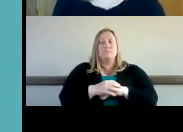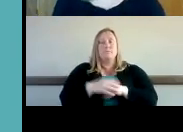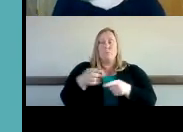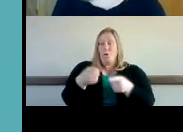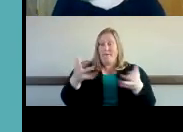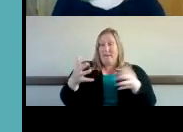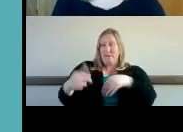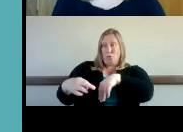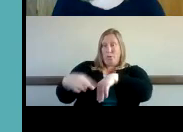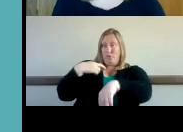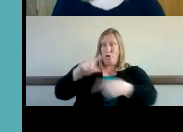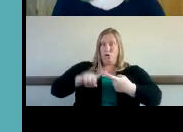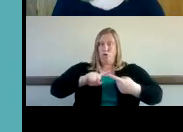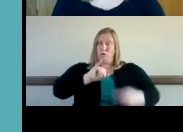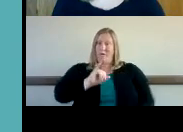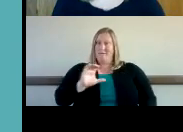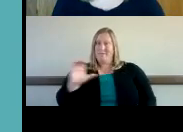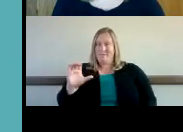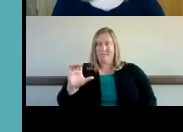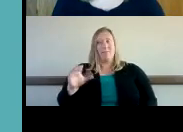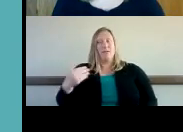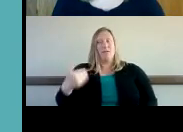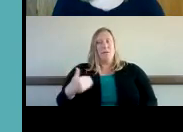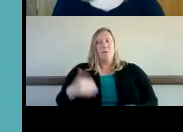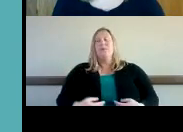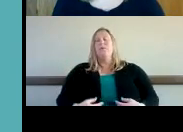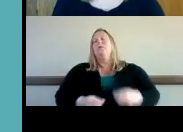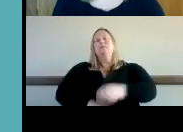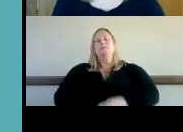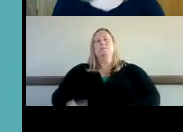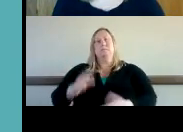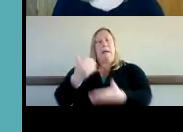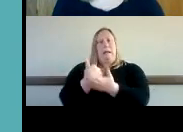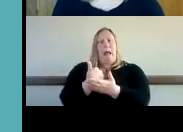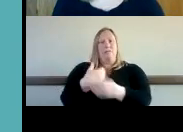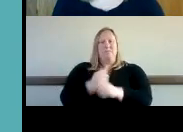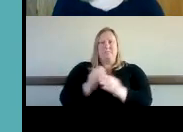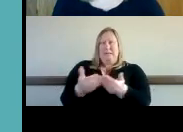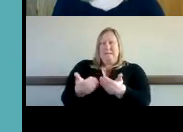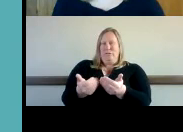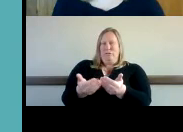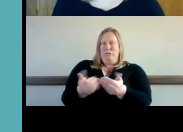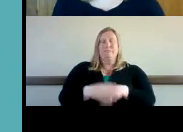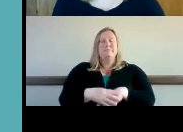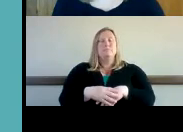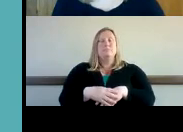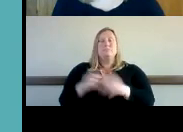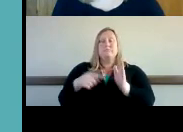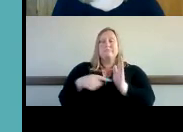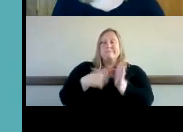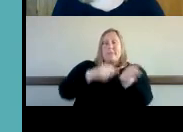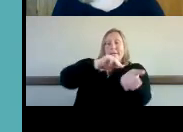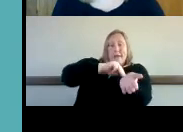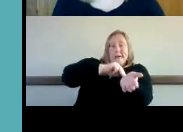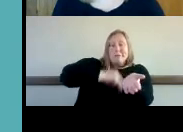to our program will tell you it makes some of what they do easier as well um healthcare professionals family